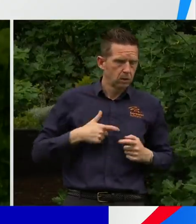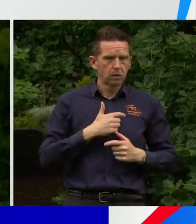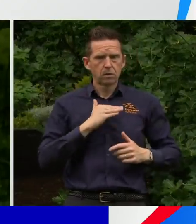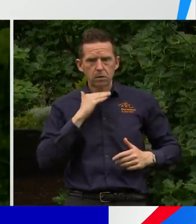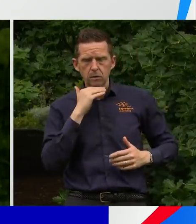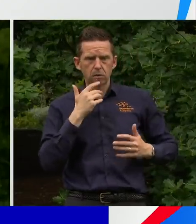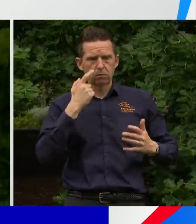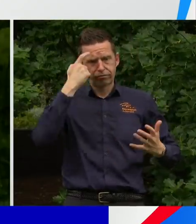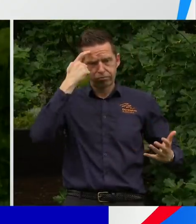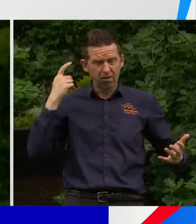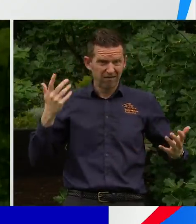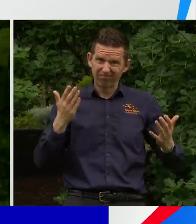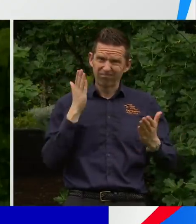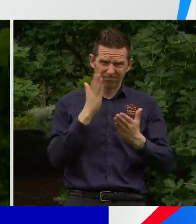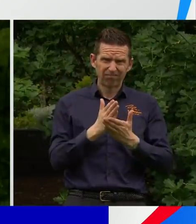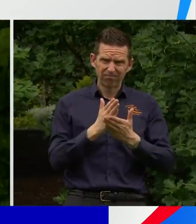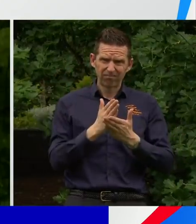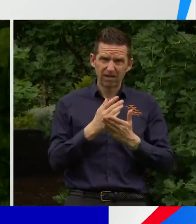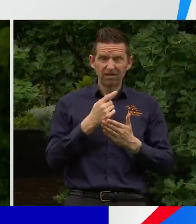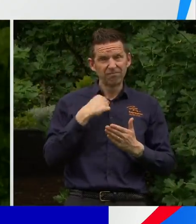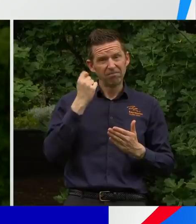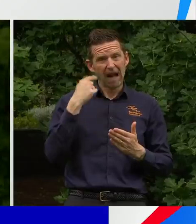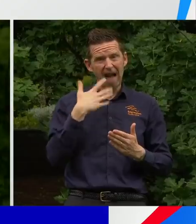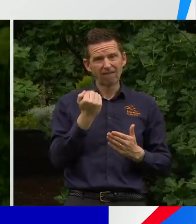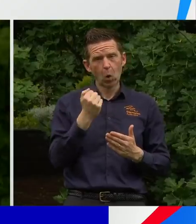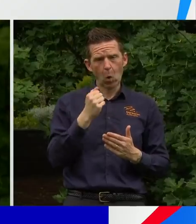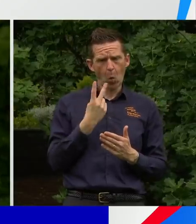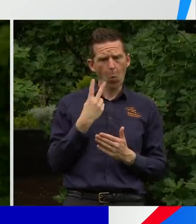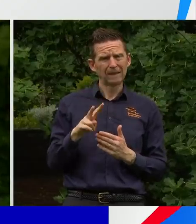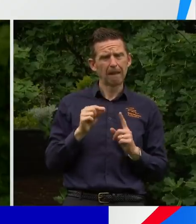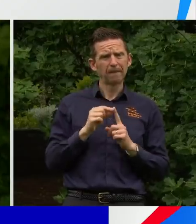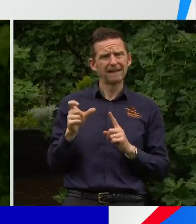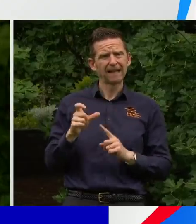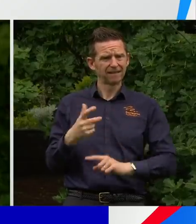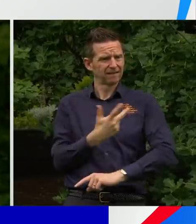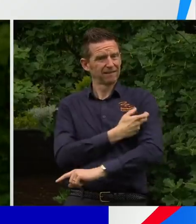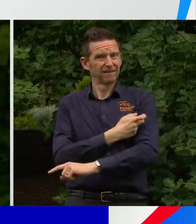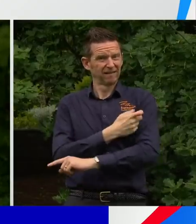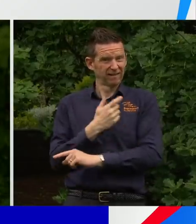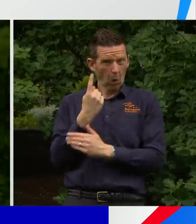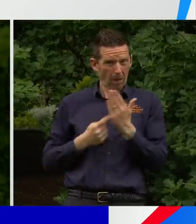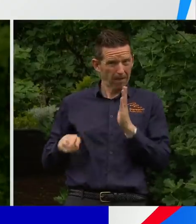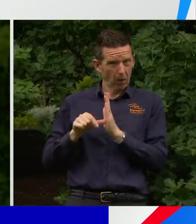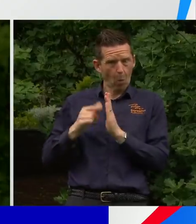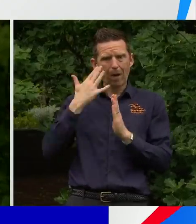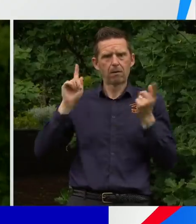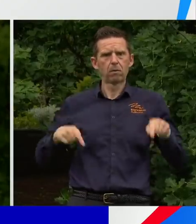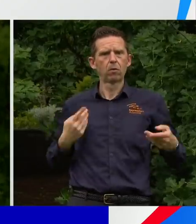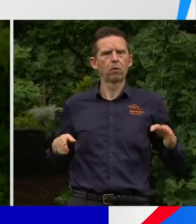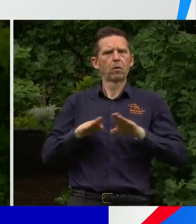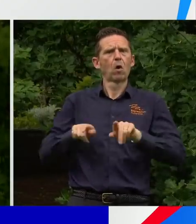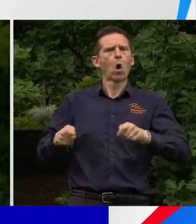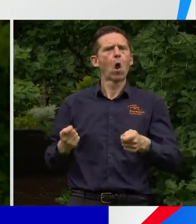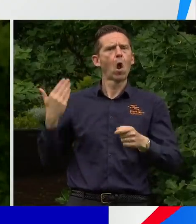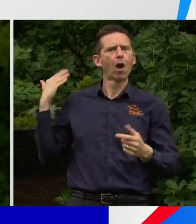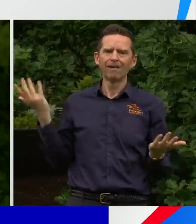required. We had 20% full vaccination coverage when we went into this lockdown for the eligible population. We could